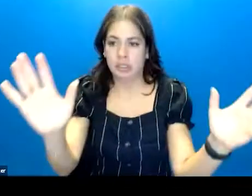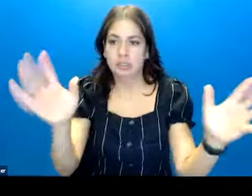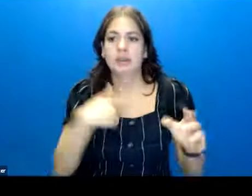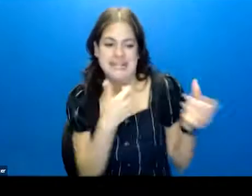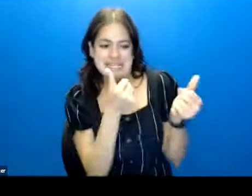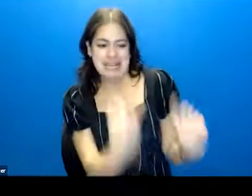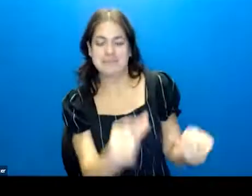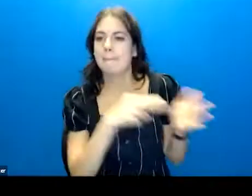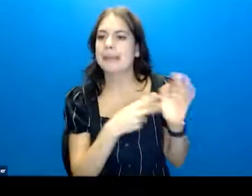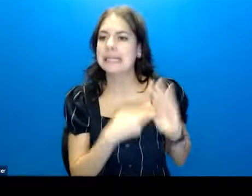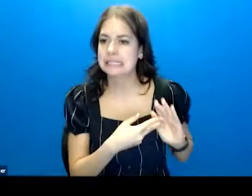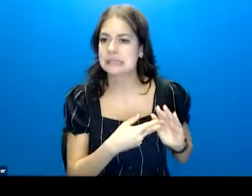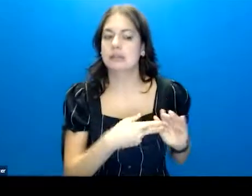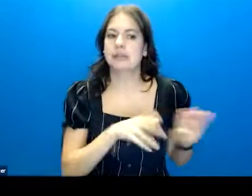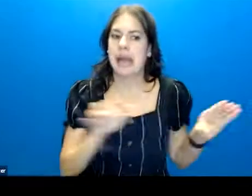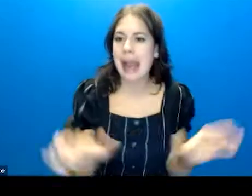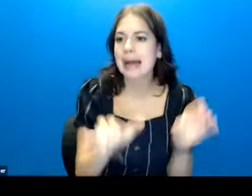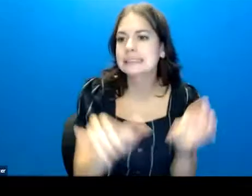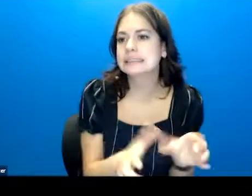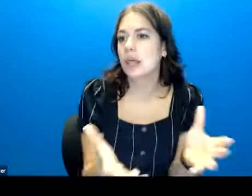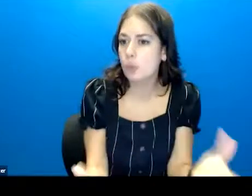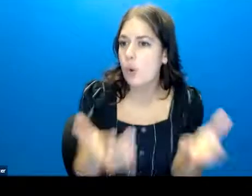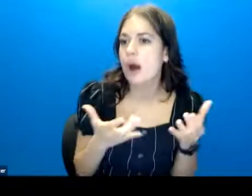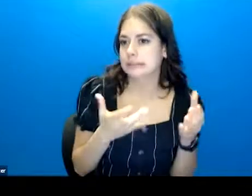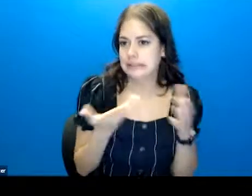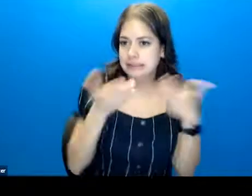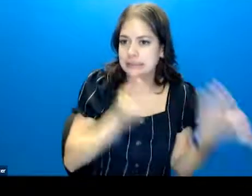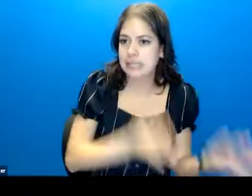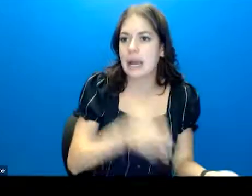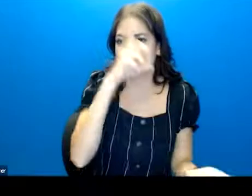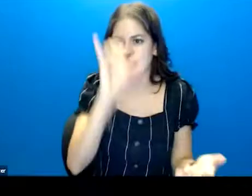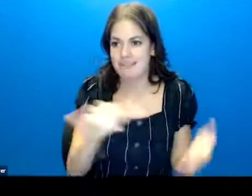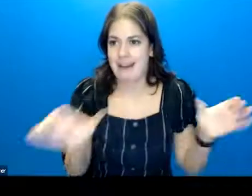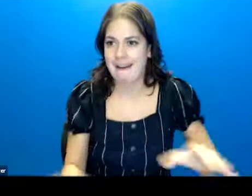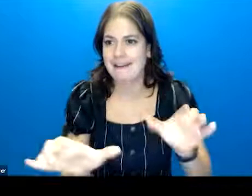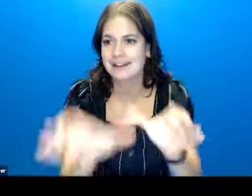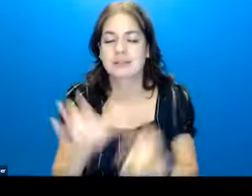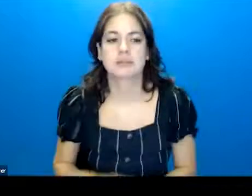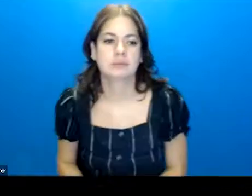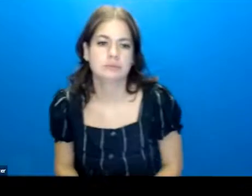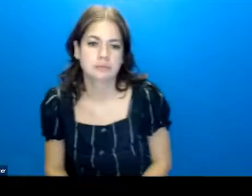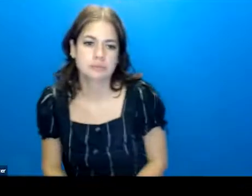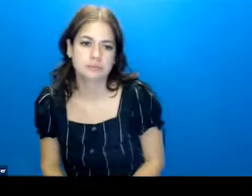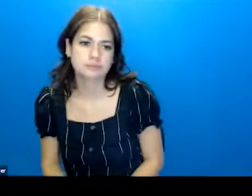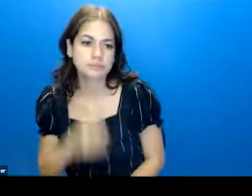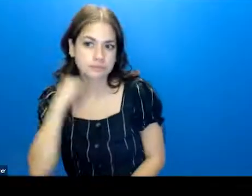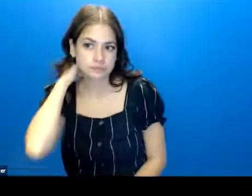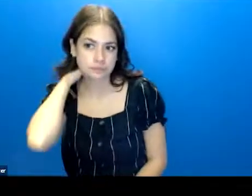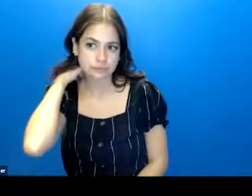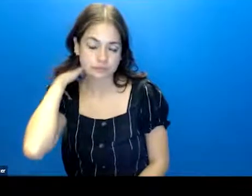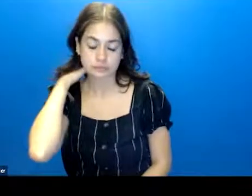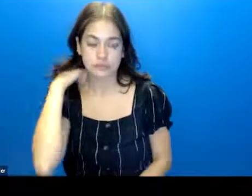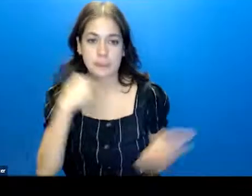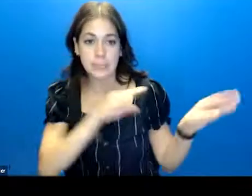attempt is. It's an act, the intent of dying as a result of that act. Okay. So when you're going through the behavior